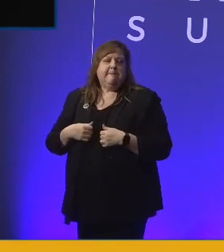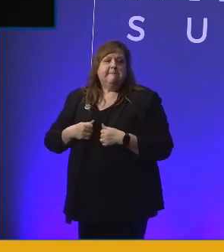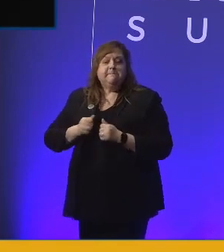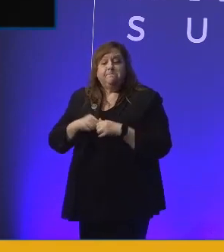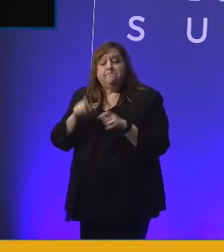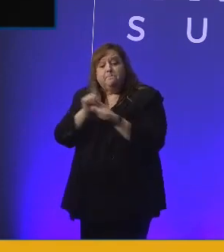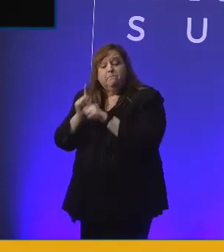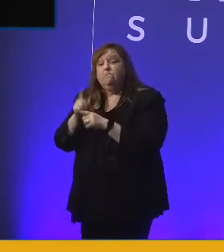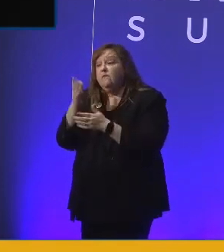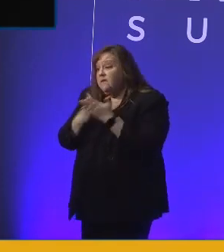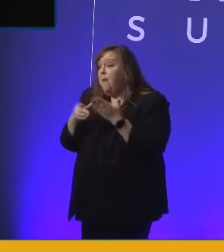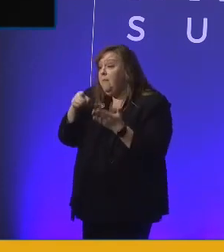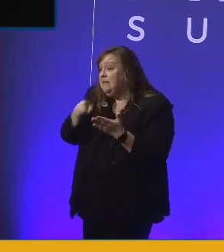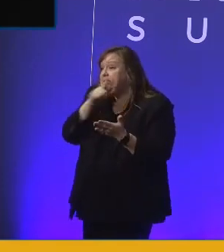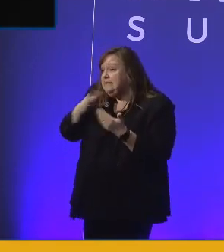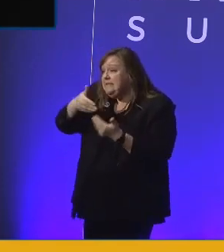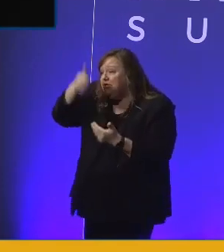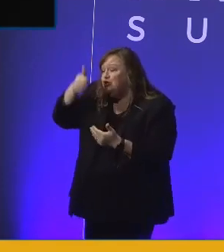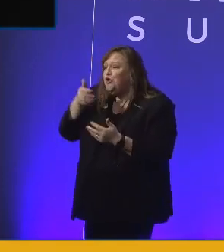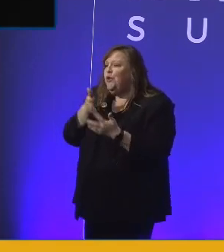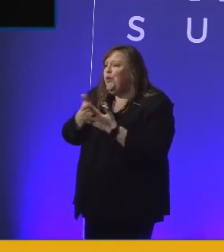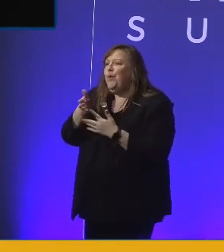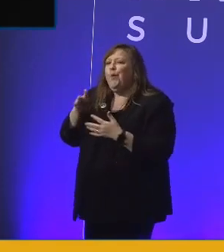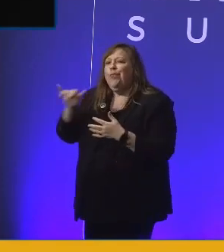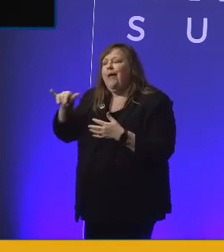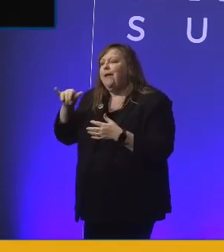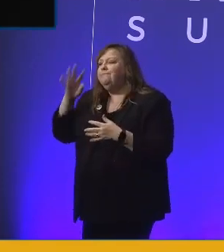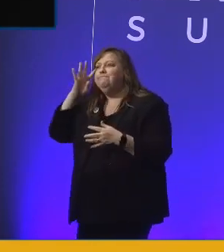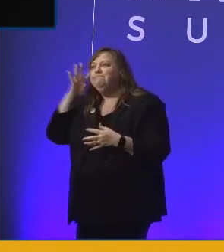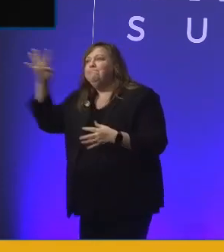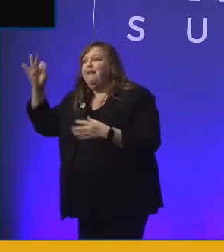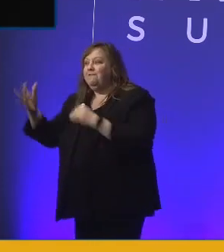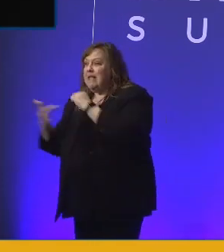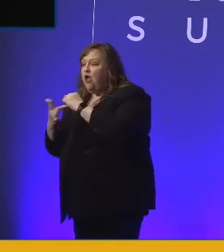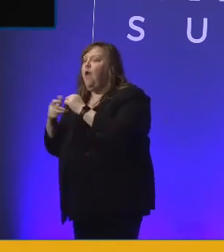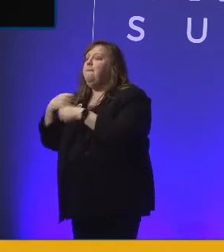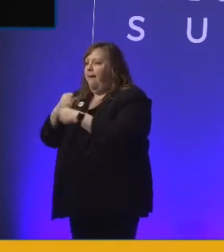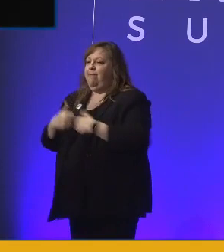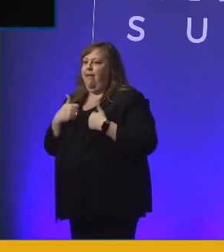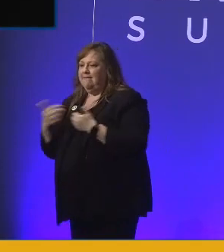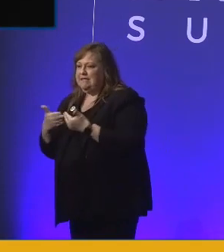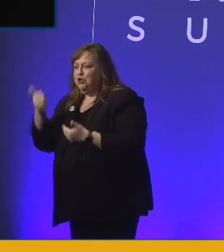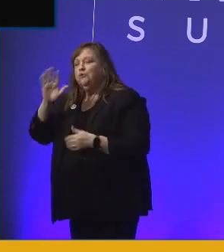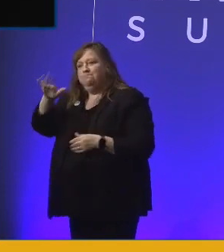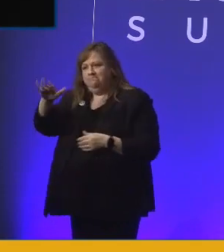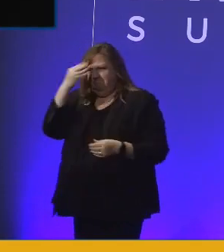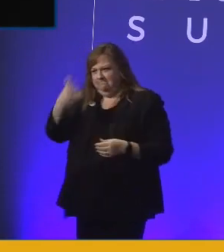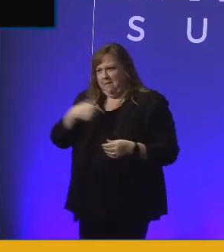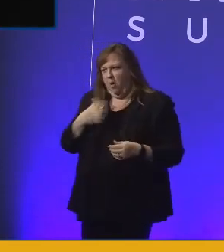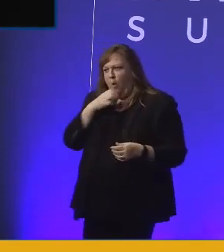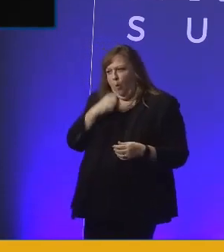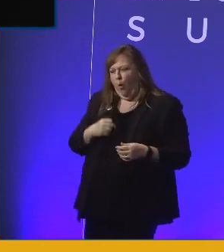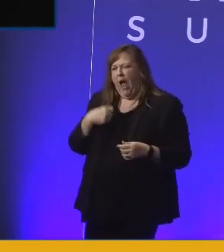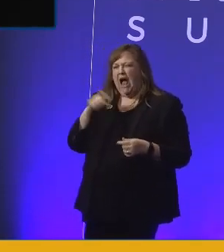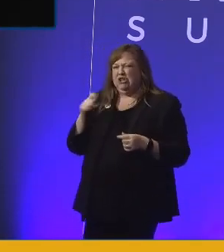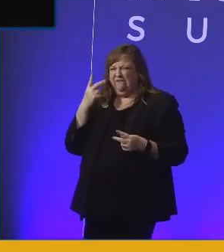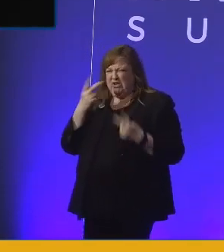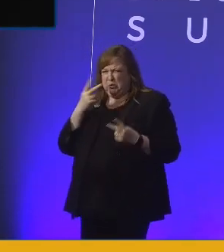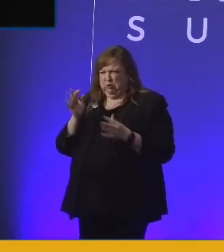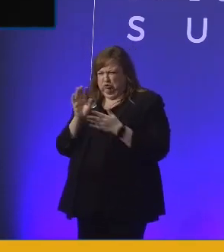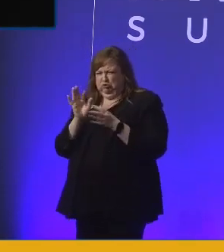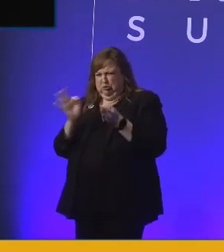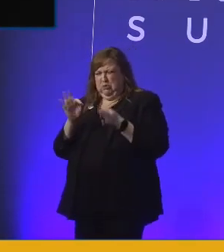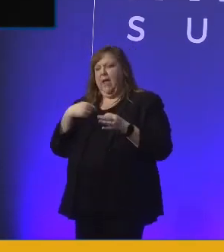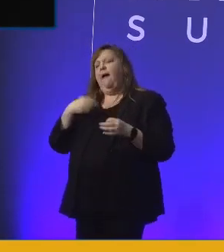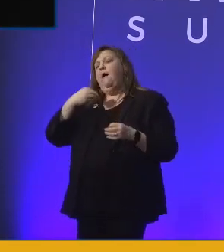that some of this has always been made easier just through the advent of technology. I'm old. I should have done my visual description. I'm a